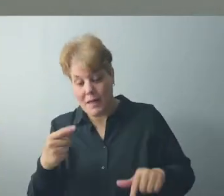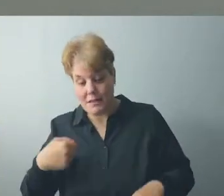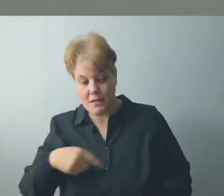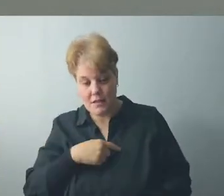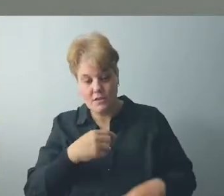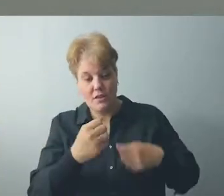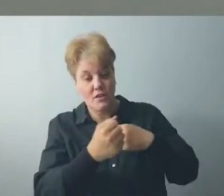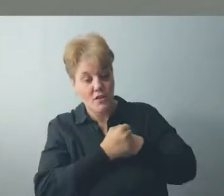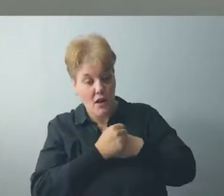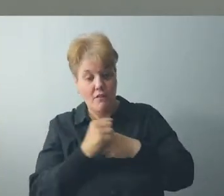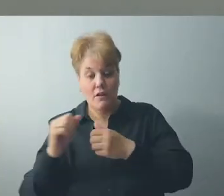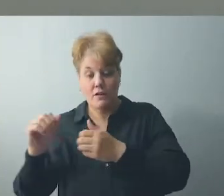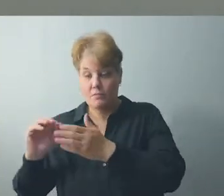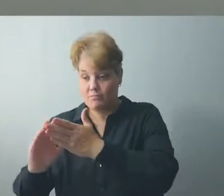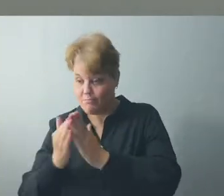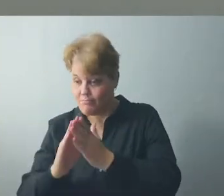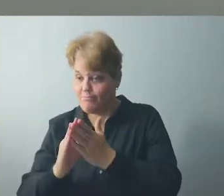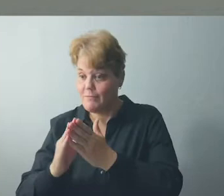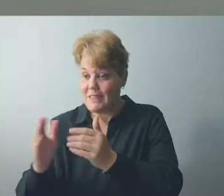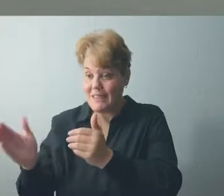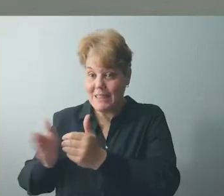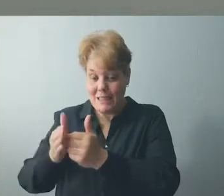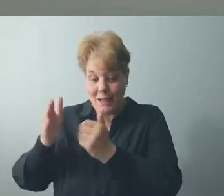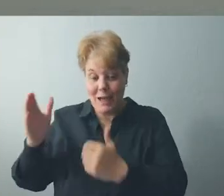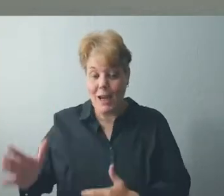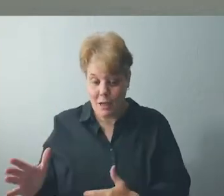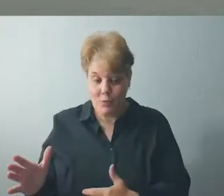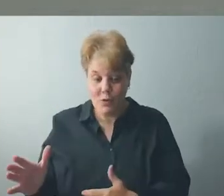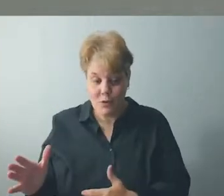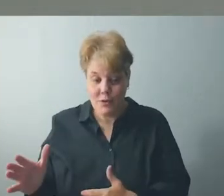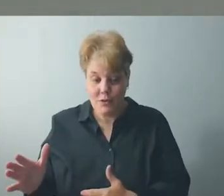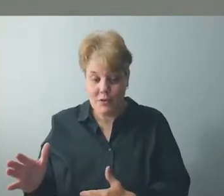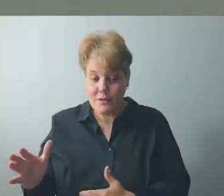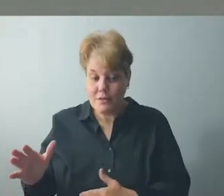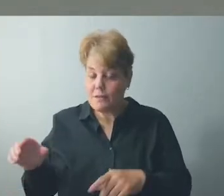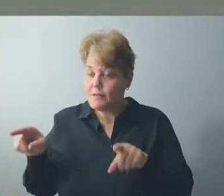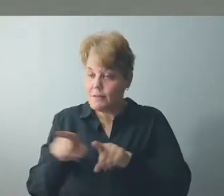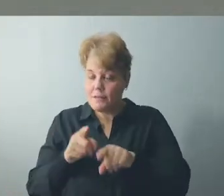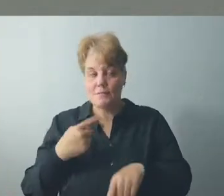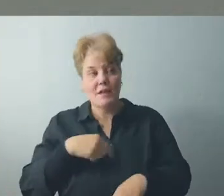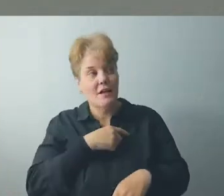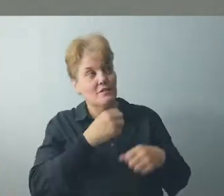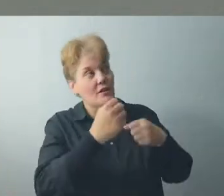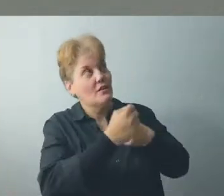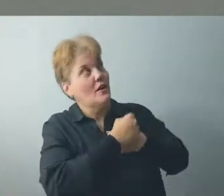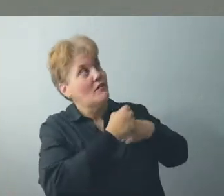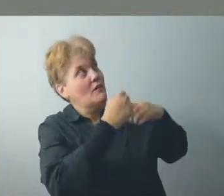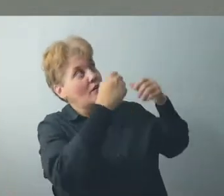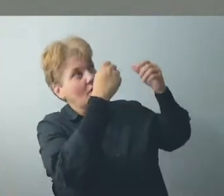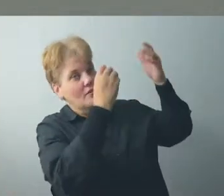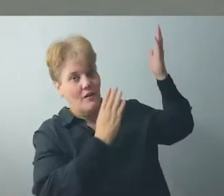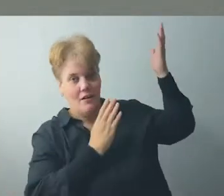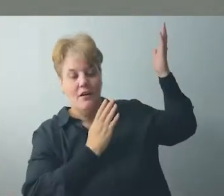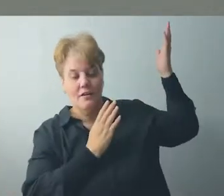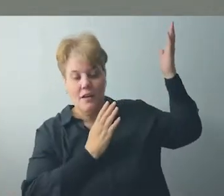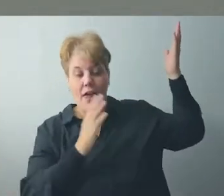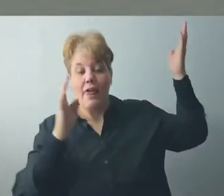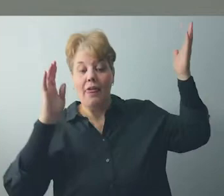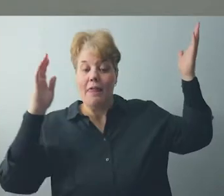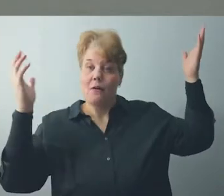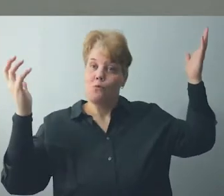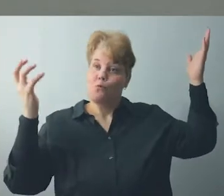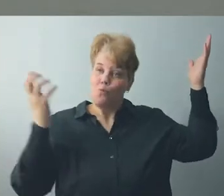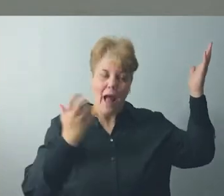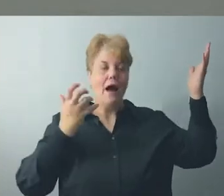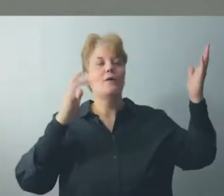Wow, that's hard for me to understand. So I want to tell you something before I tell you something, if you